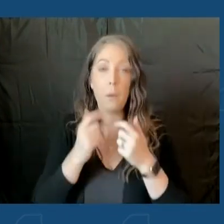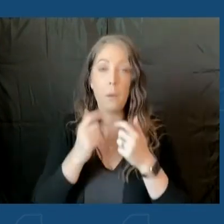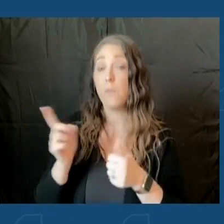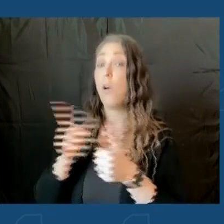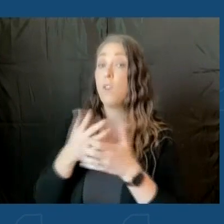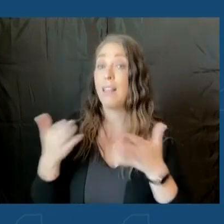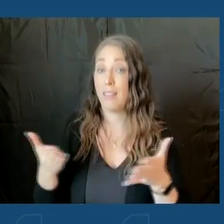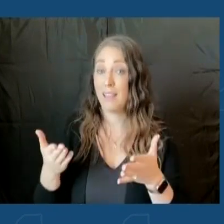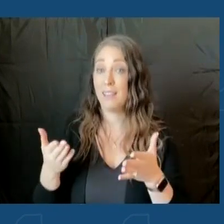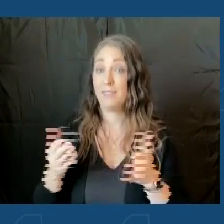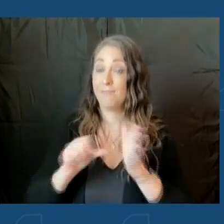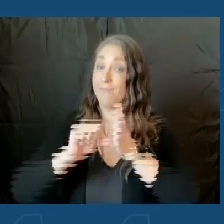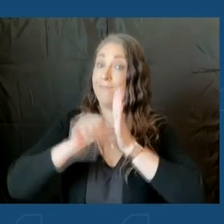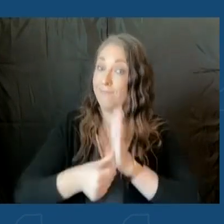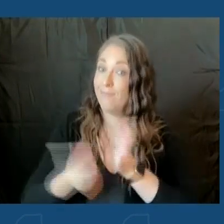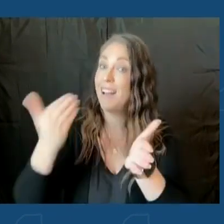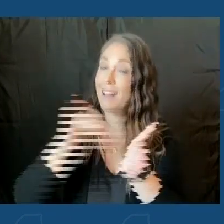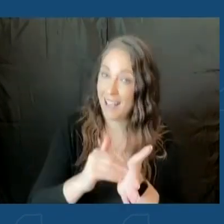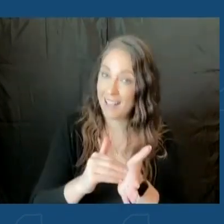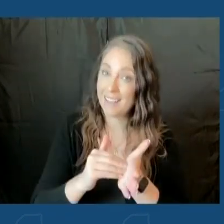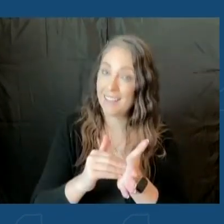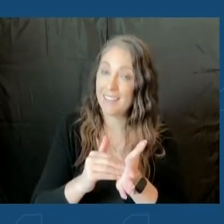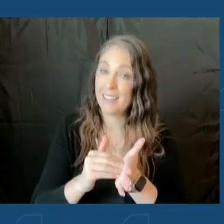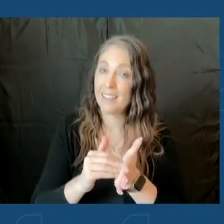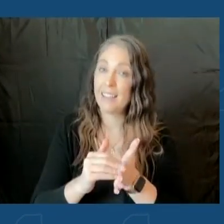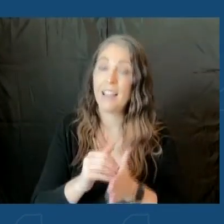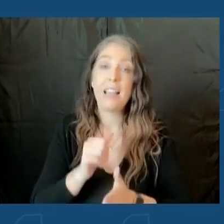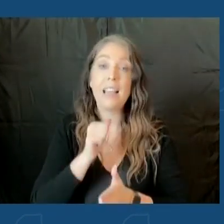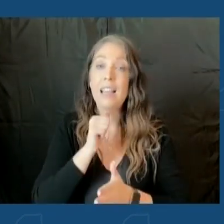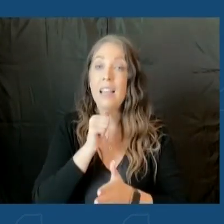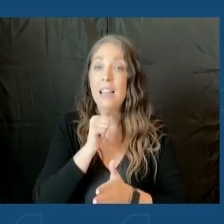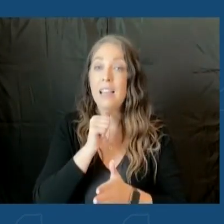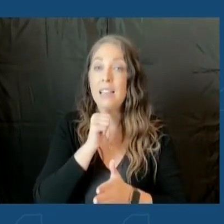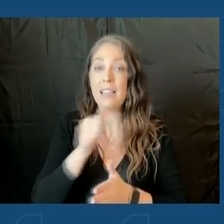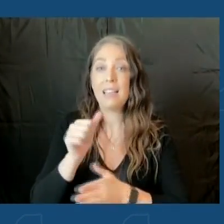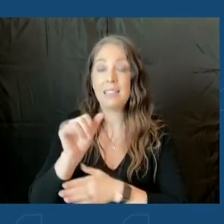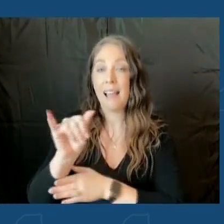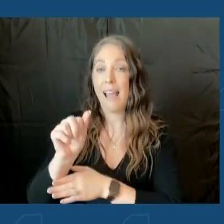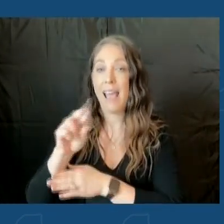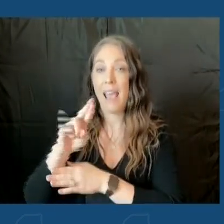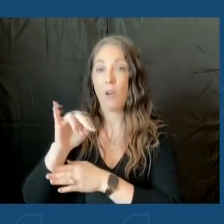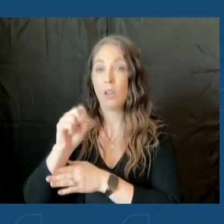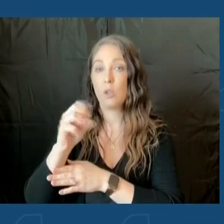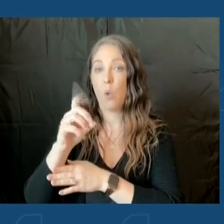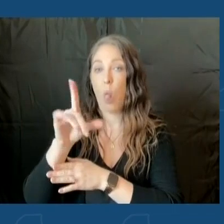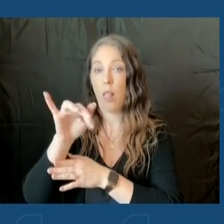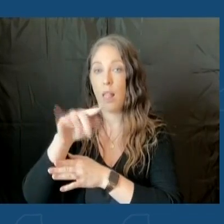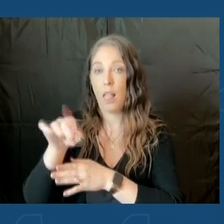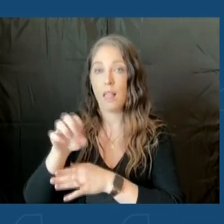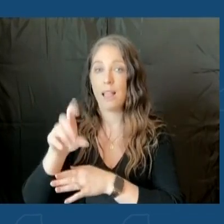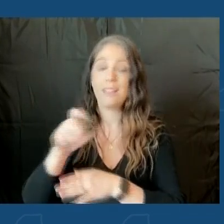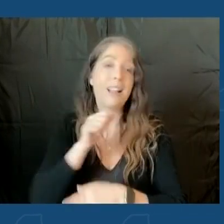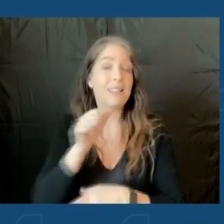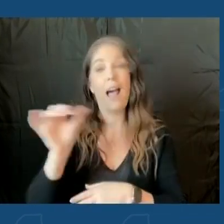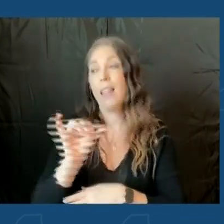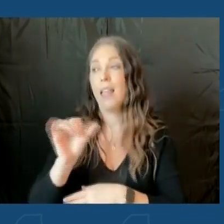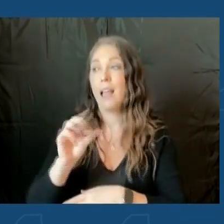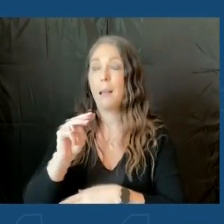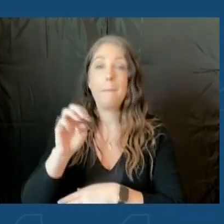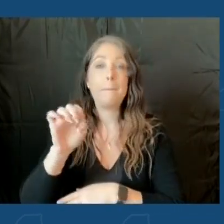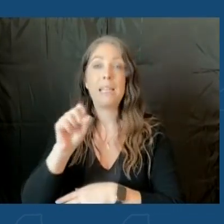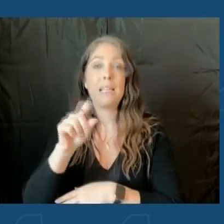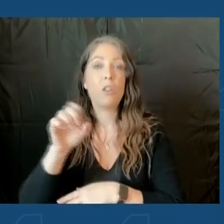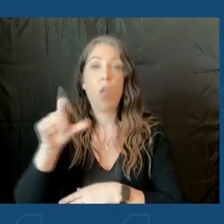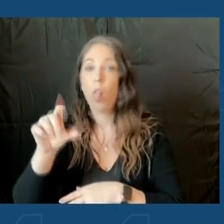reiterate again, that it's not aerosolized in the way that measles is or COVID is.